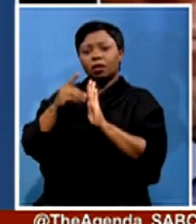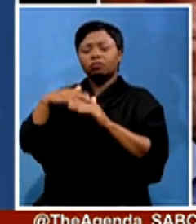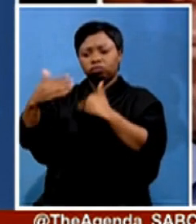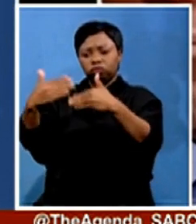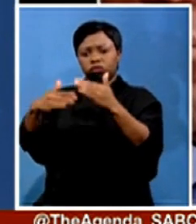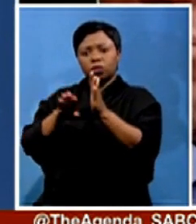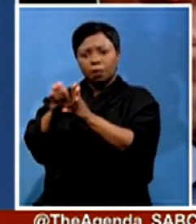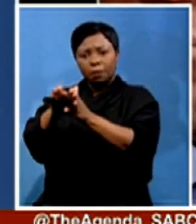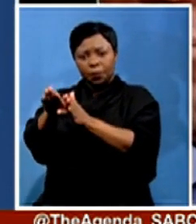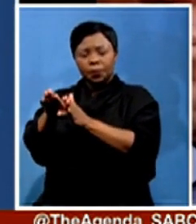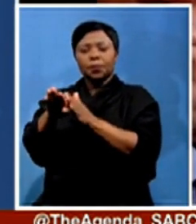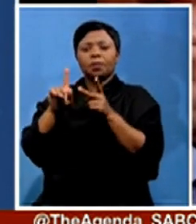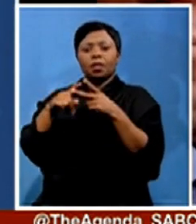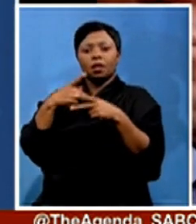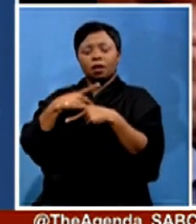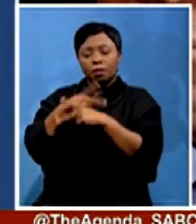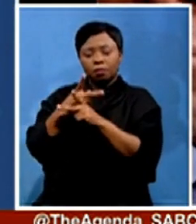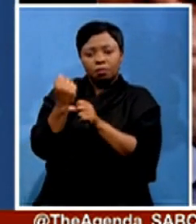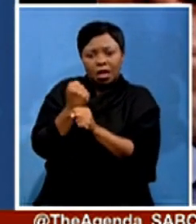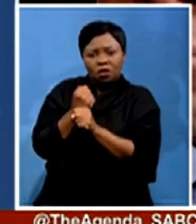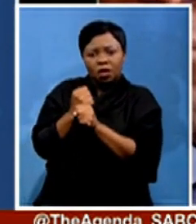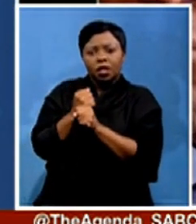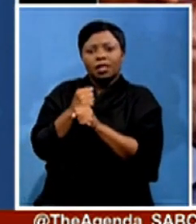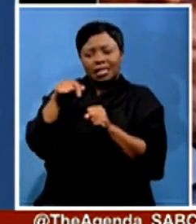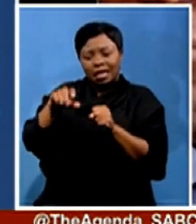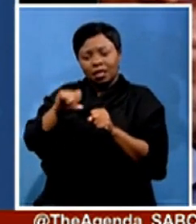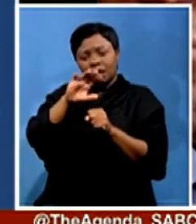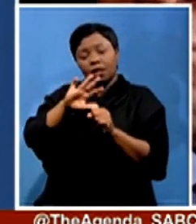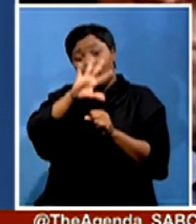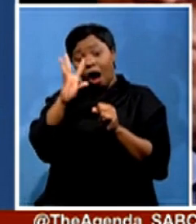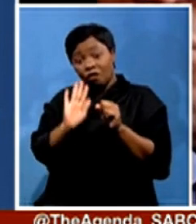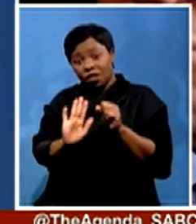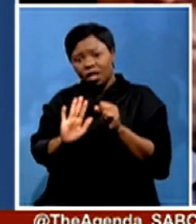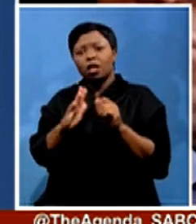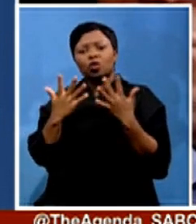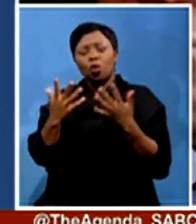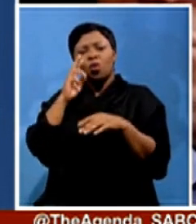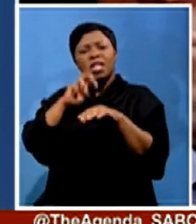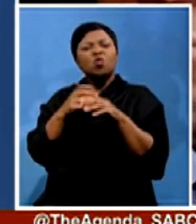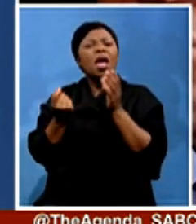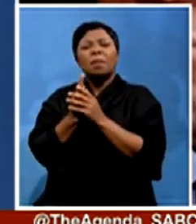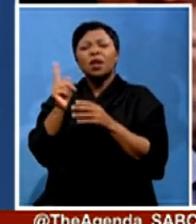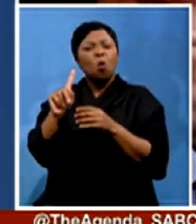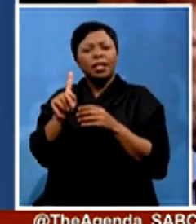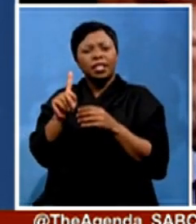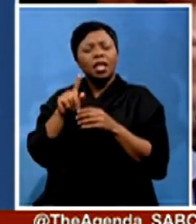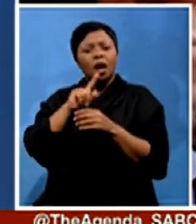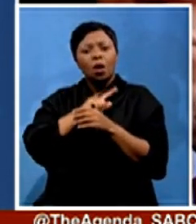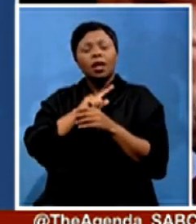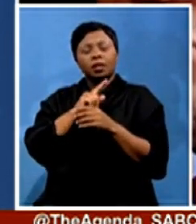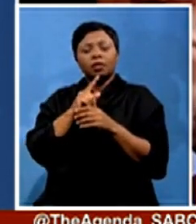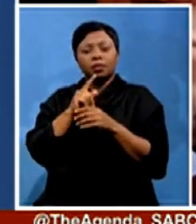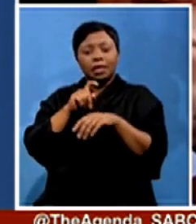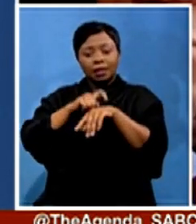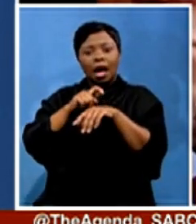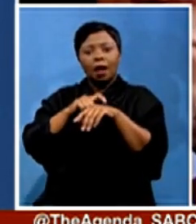continent, what needs to happen in order for this to happen at a pace that will make a major impact in terms of lives and